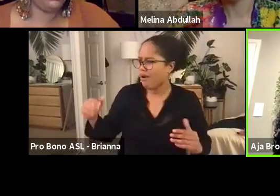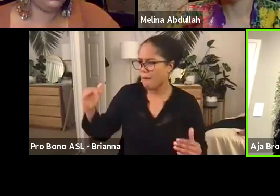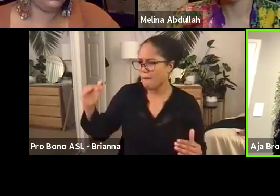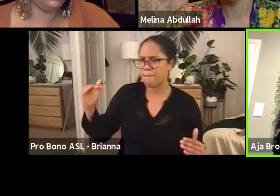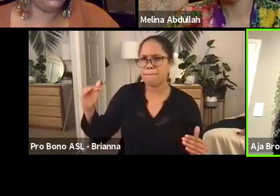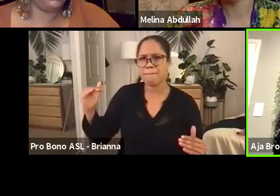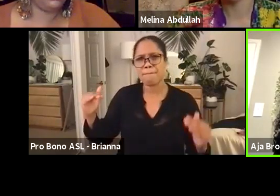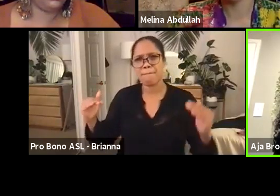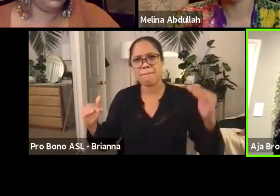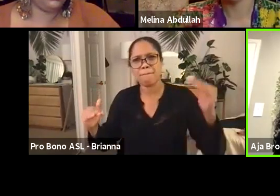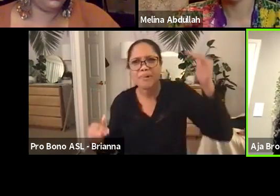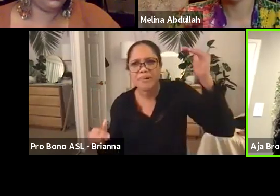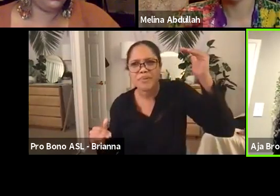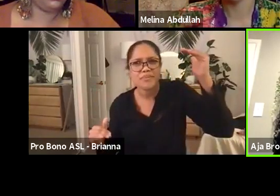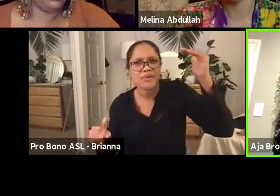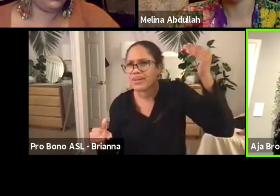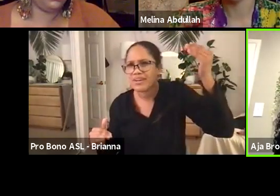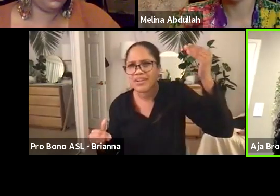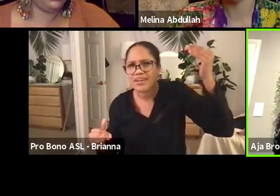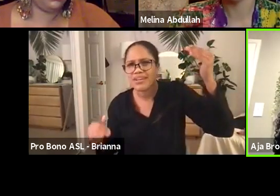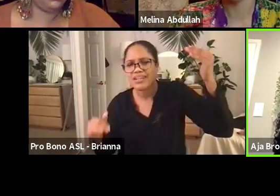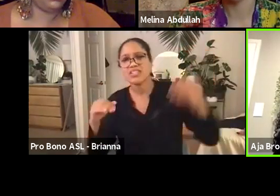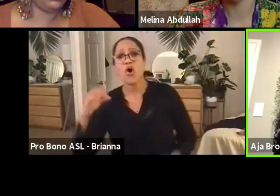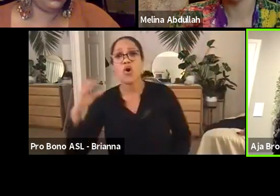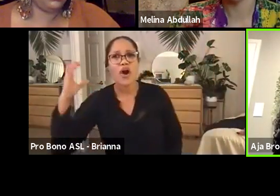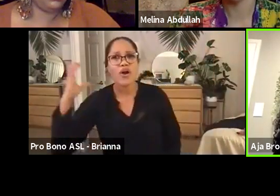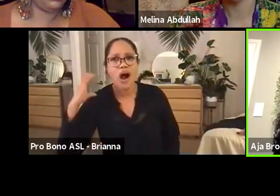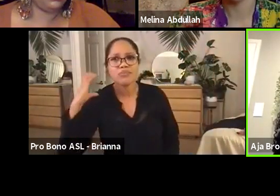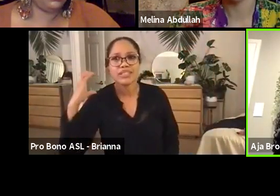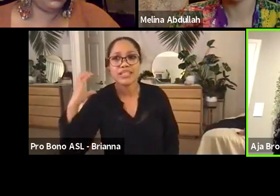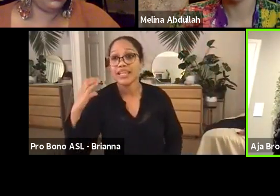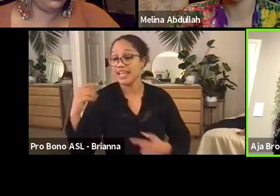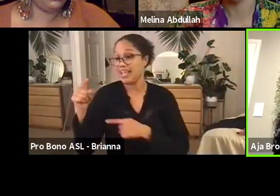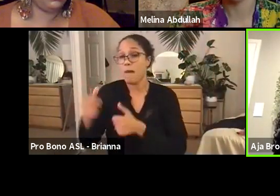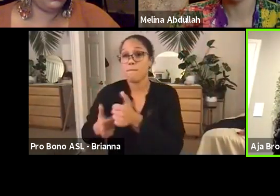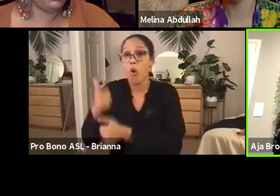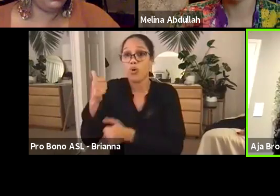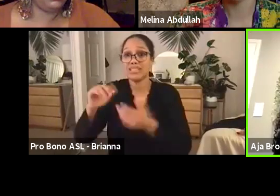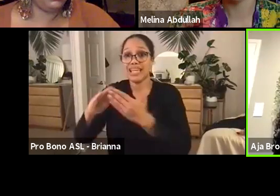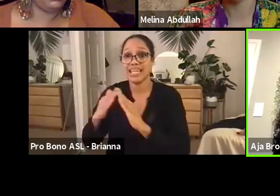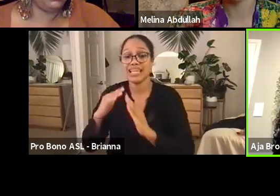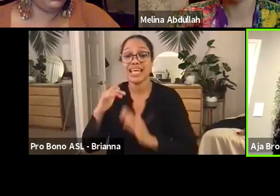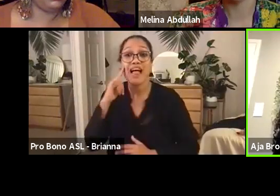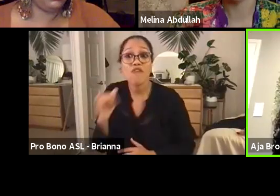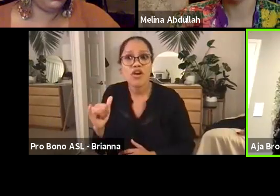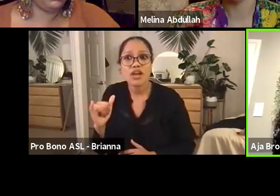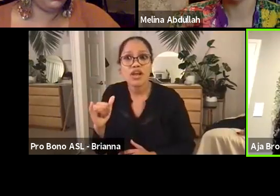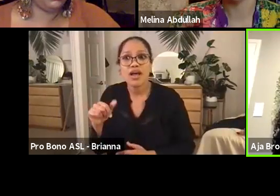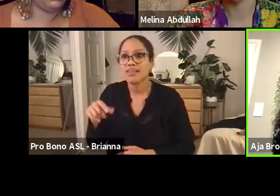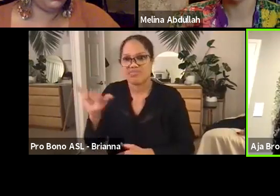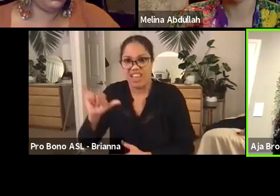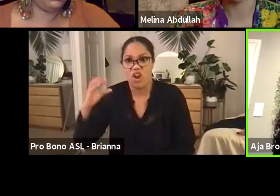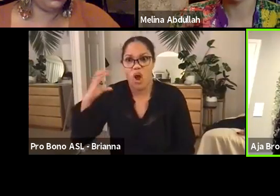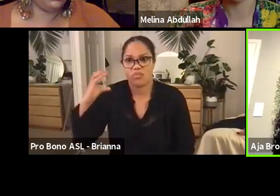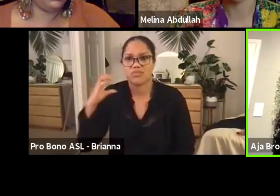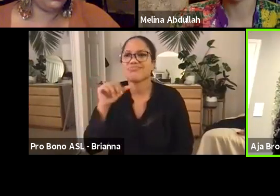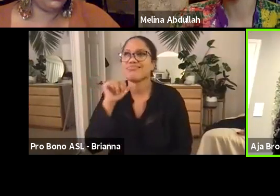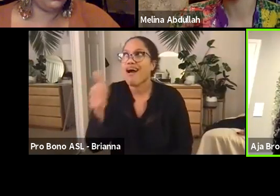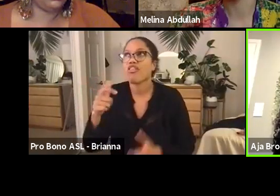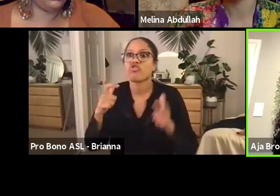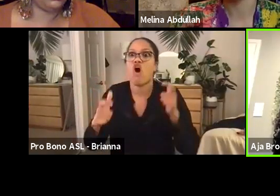in, in places like Compton where the majority of cities in California, specifically are not large